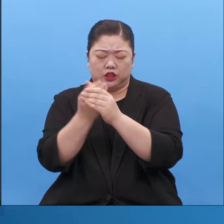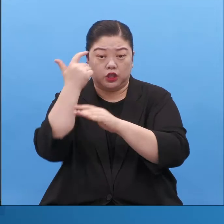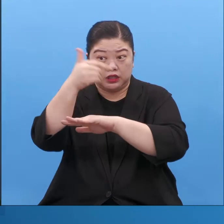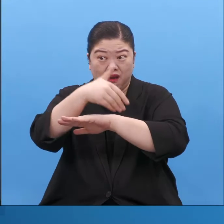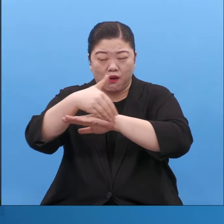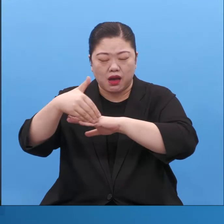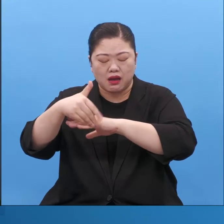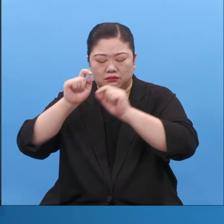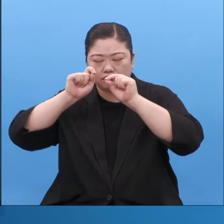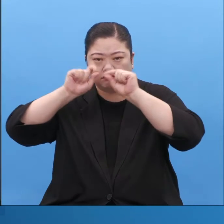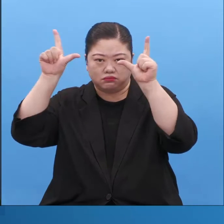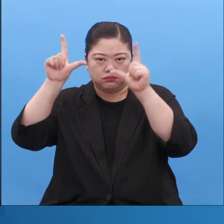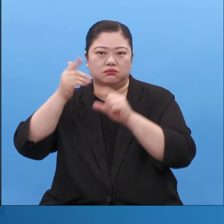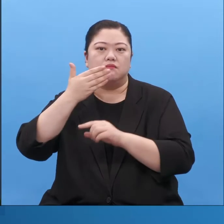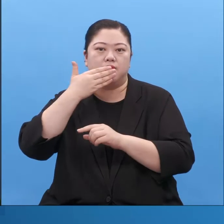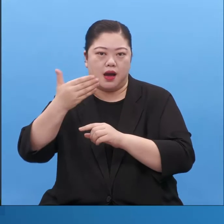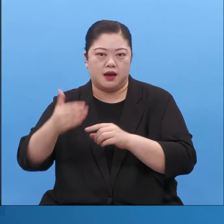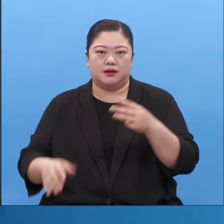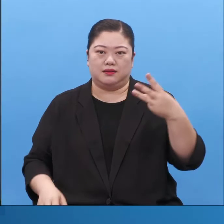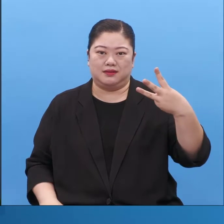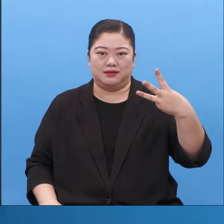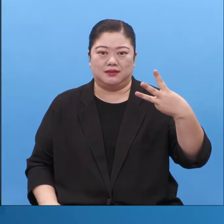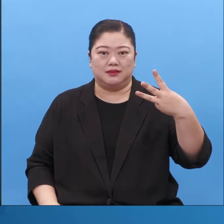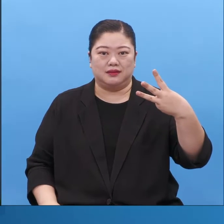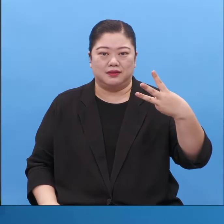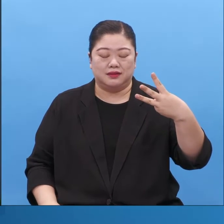And if you are inside of this you see the absolute plan.